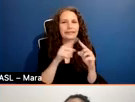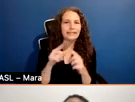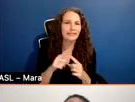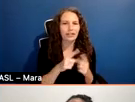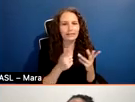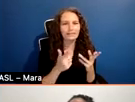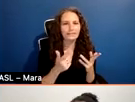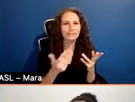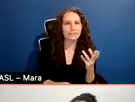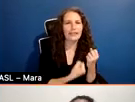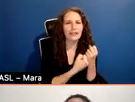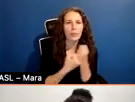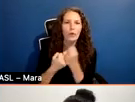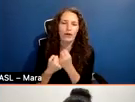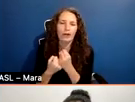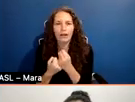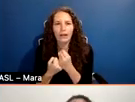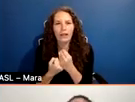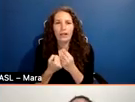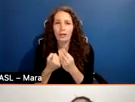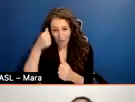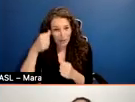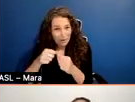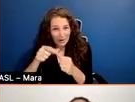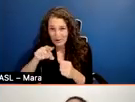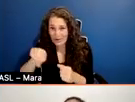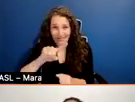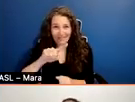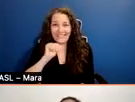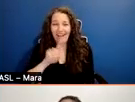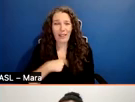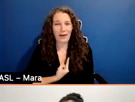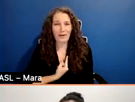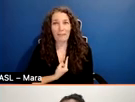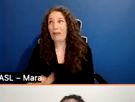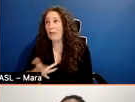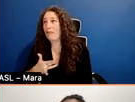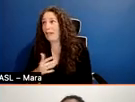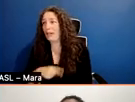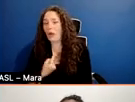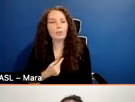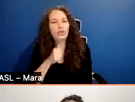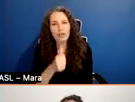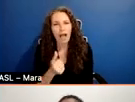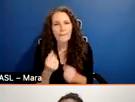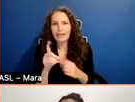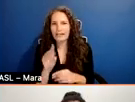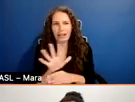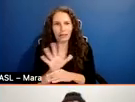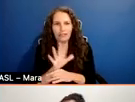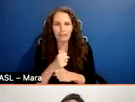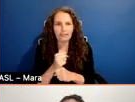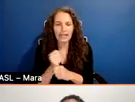I promise you're not alone. It feels like you are, but you're not. Um, so just tips for avoiding burnout, um, therapy